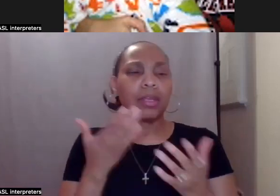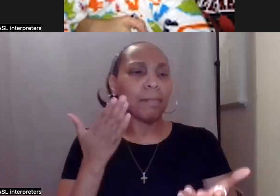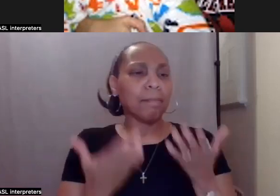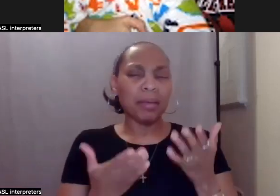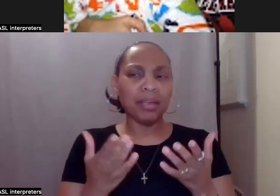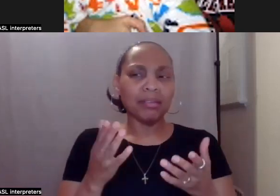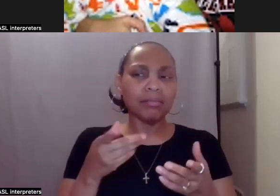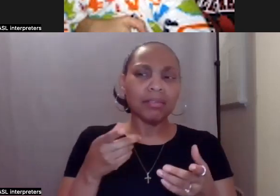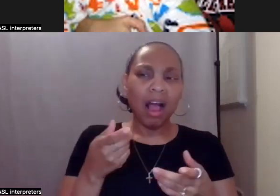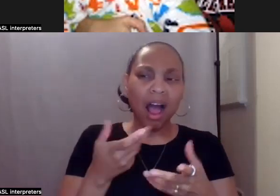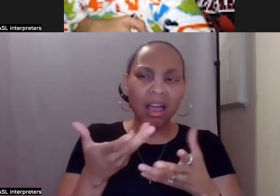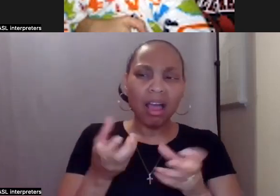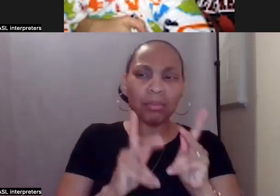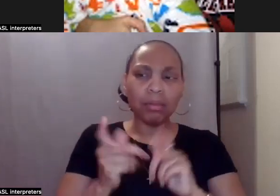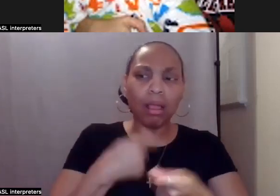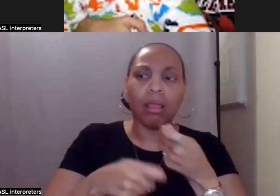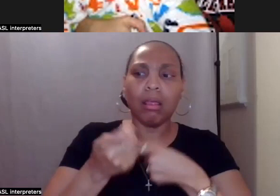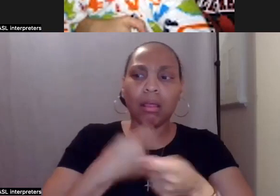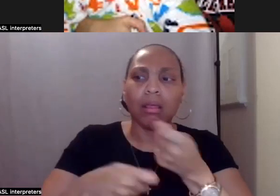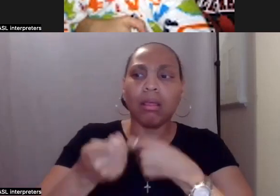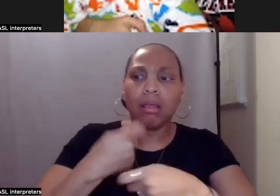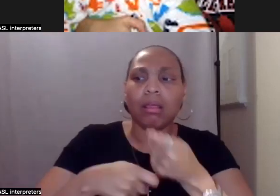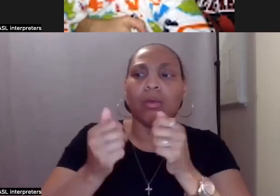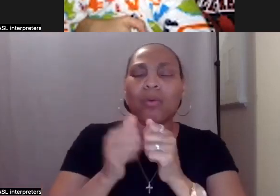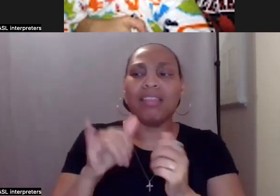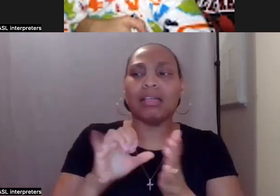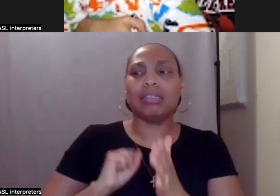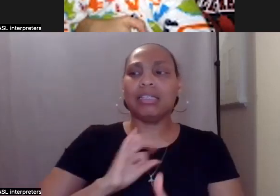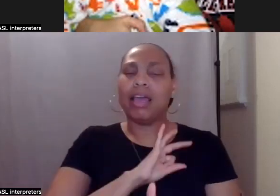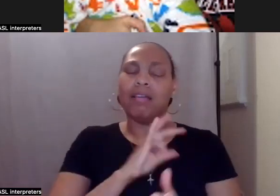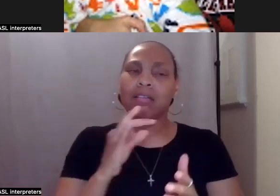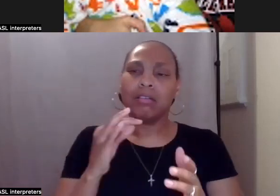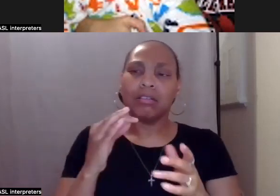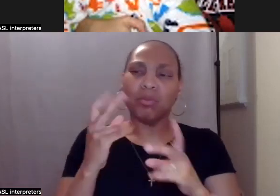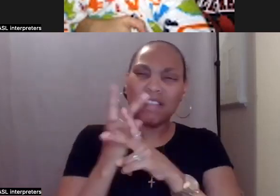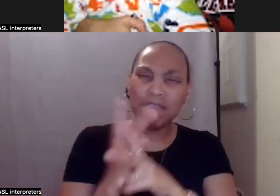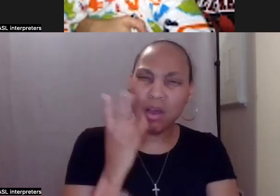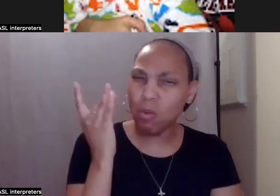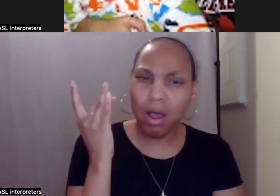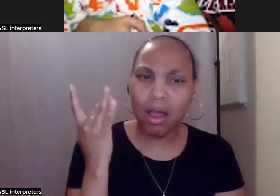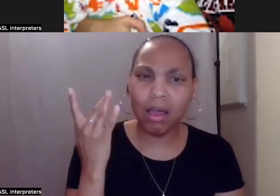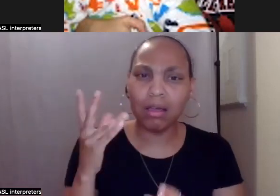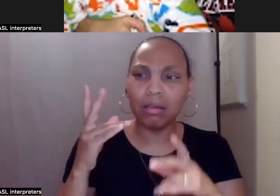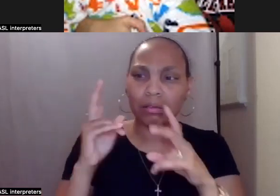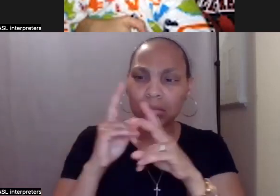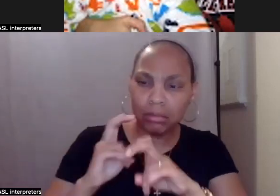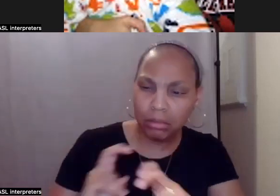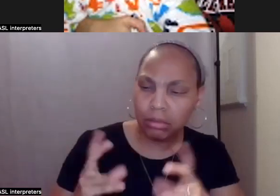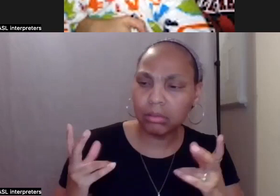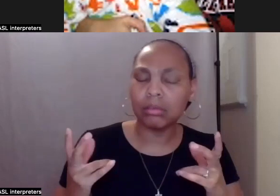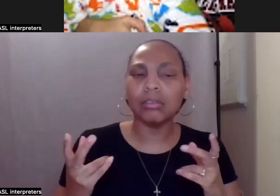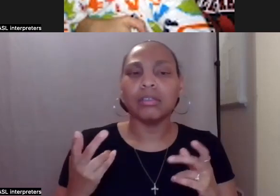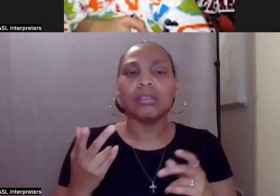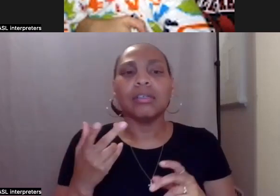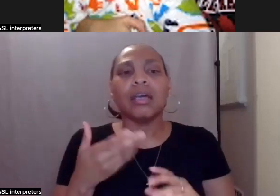staff or some other things. And so we dig deeper. And you guys, Mercedes, you already kind of talked